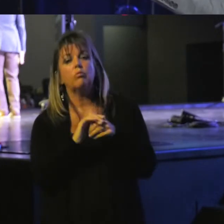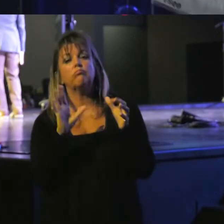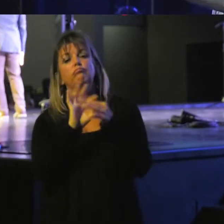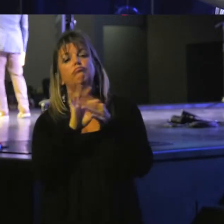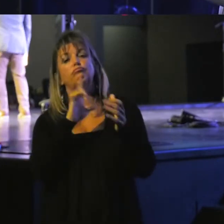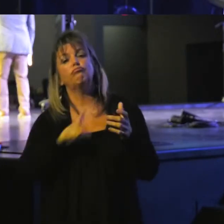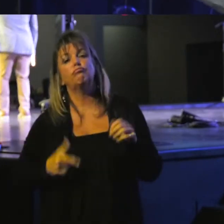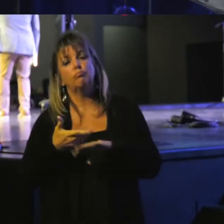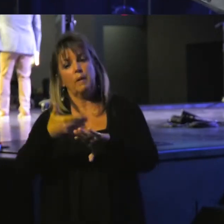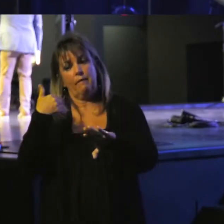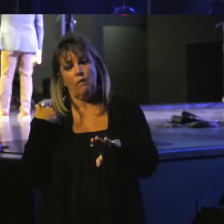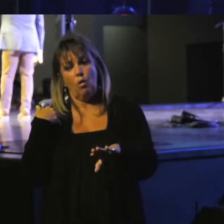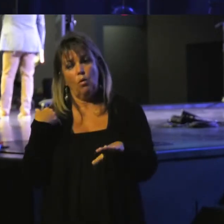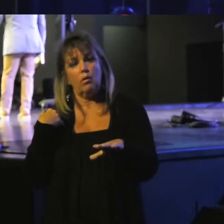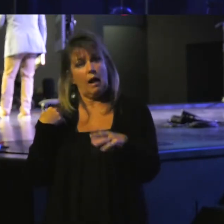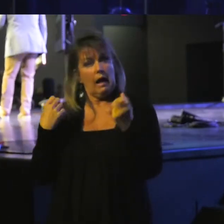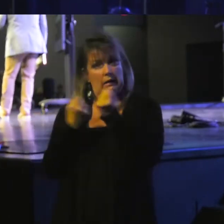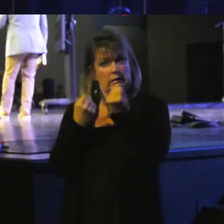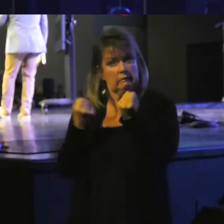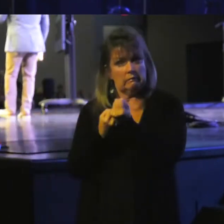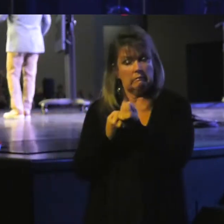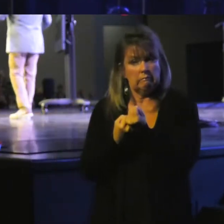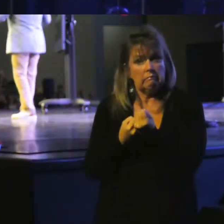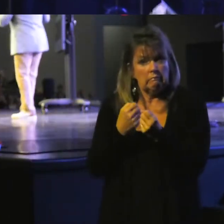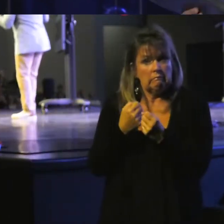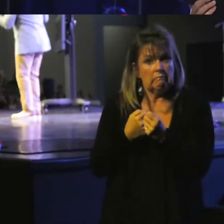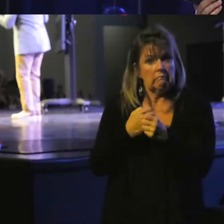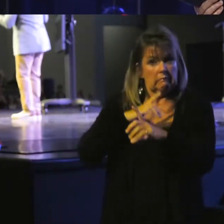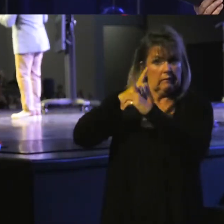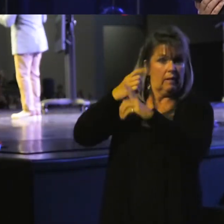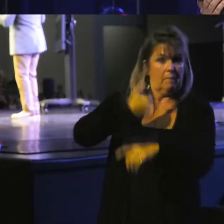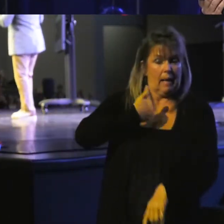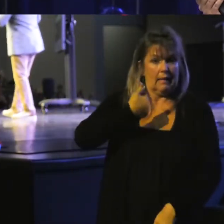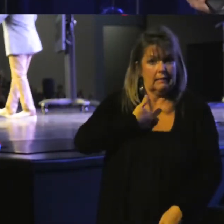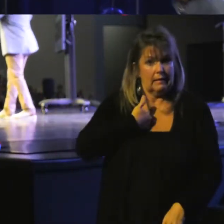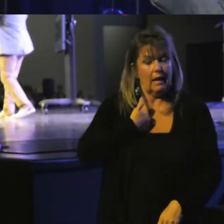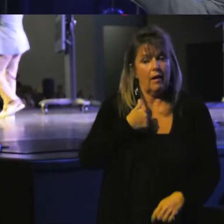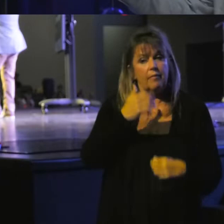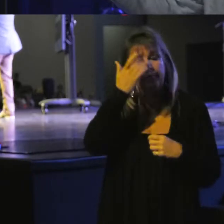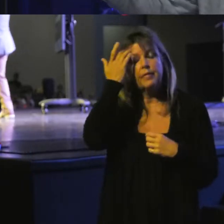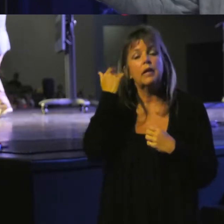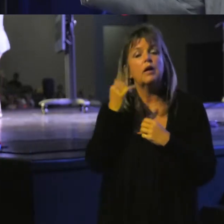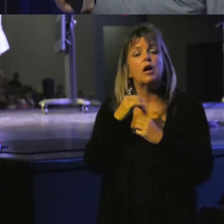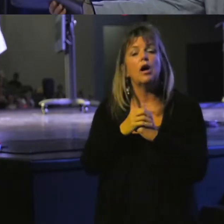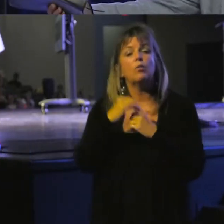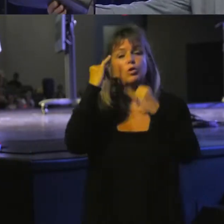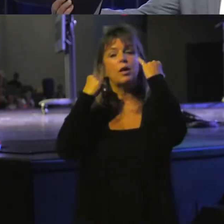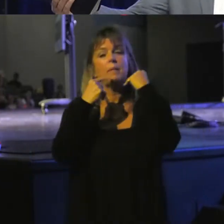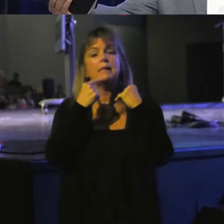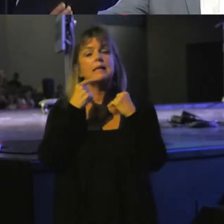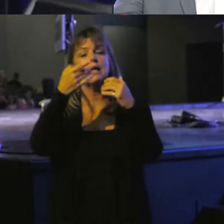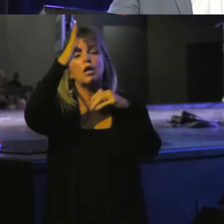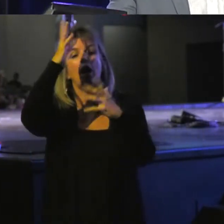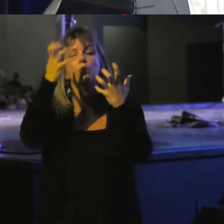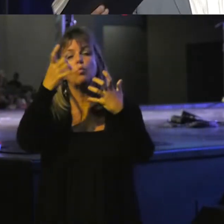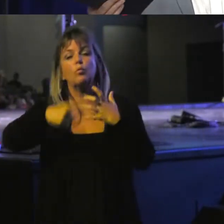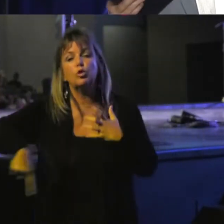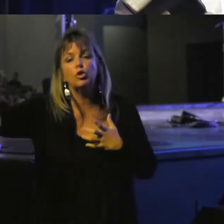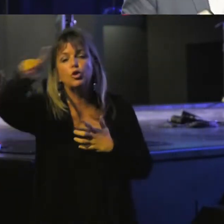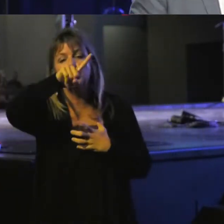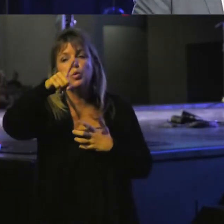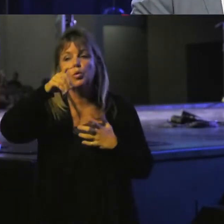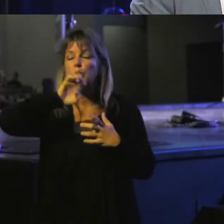Lord before I say a word about myself. And so Jeremiah says, God wants you to turn back